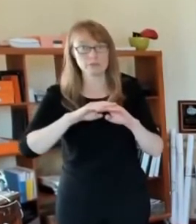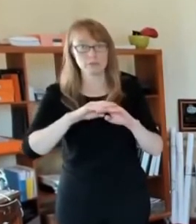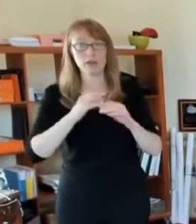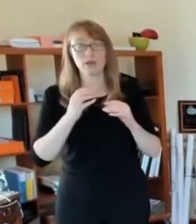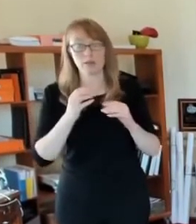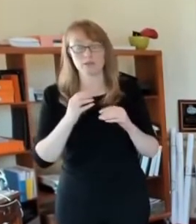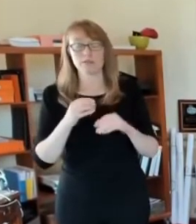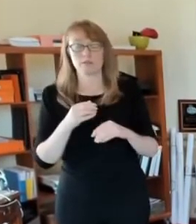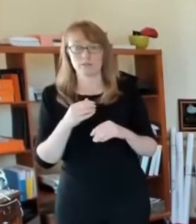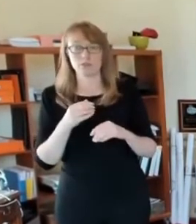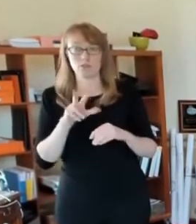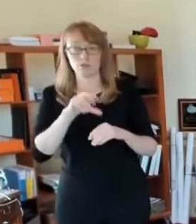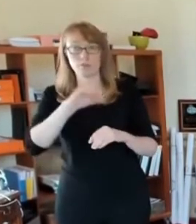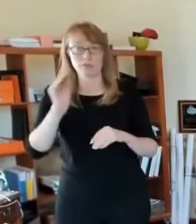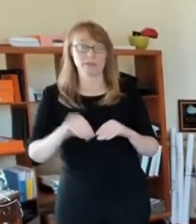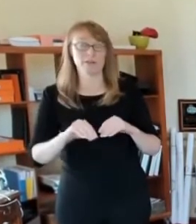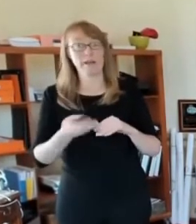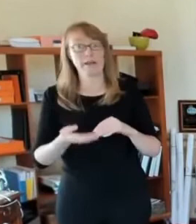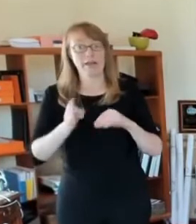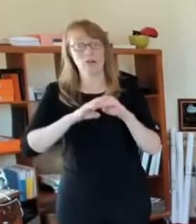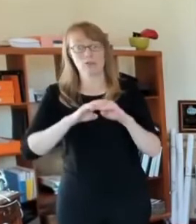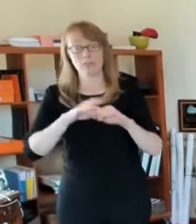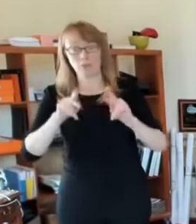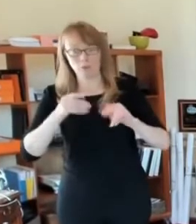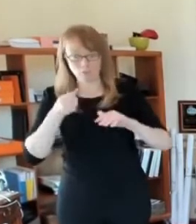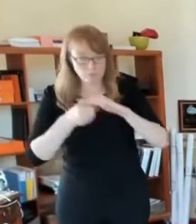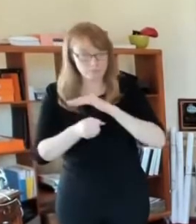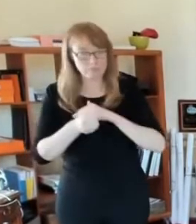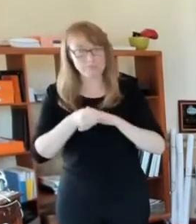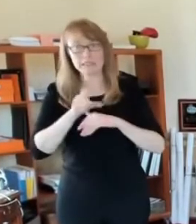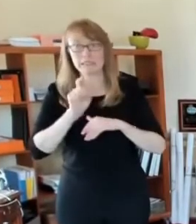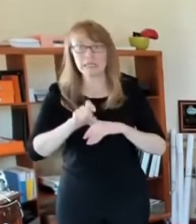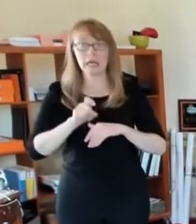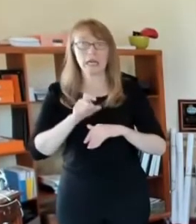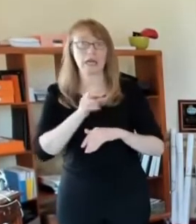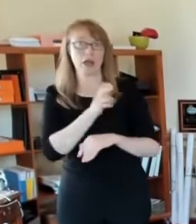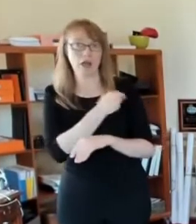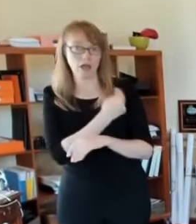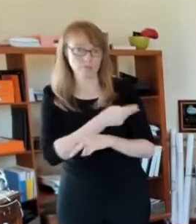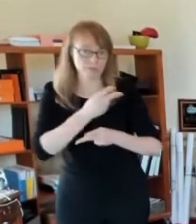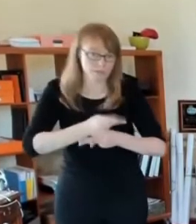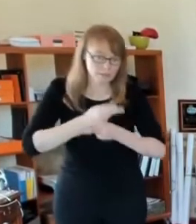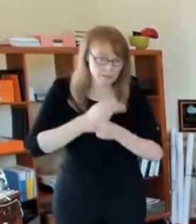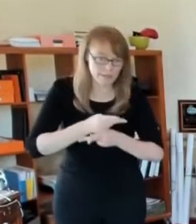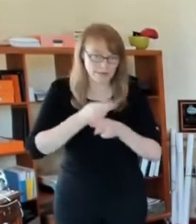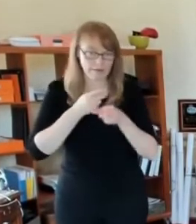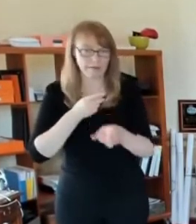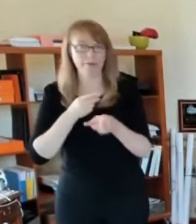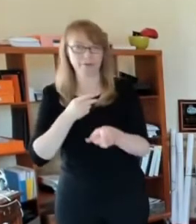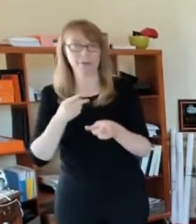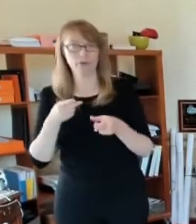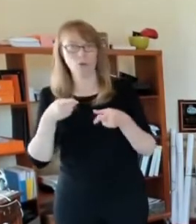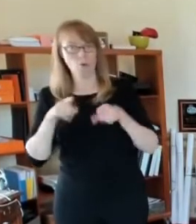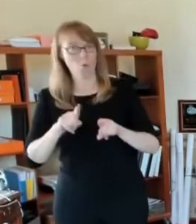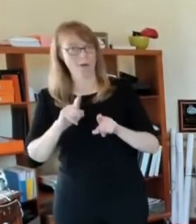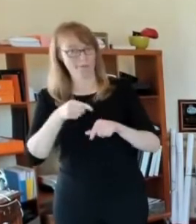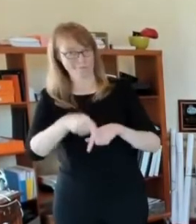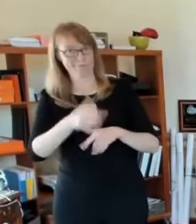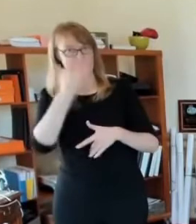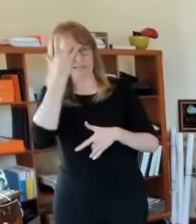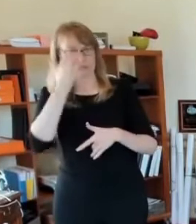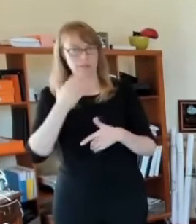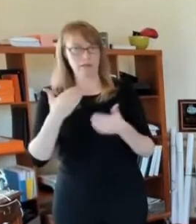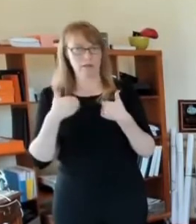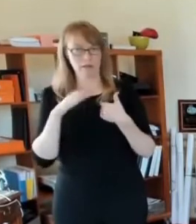The hospitals are very concerned about that. Um, and you know that when we showing these big numbers in terms